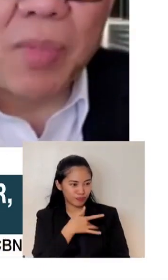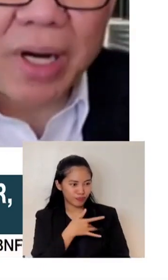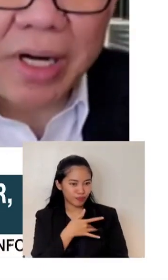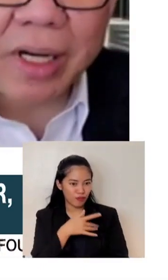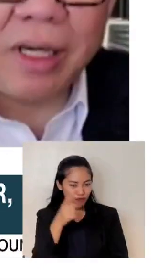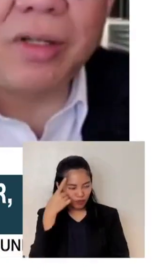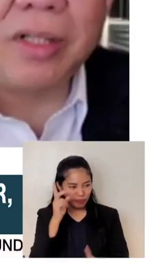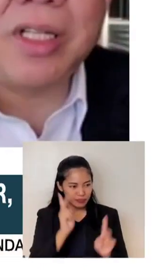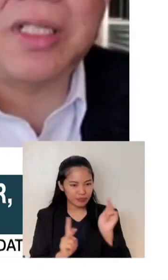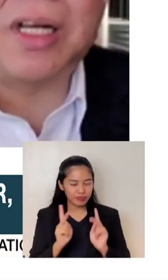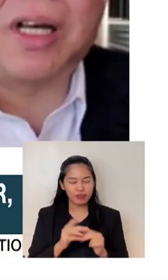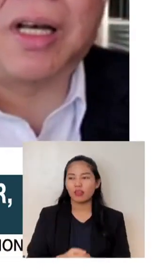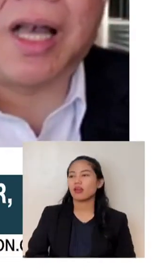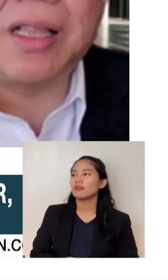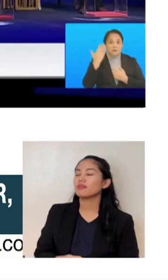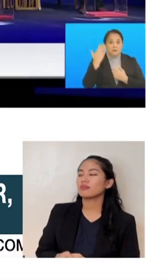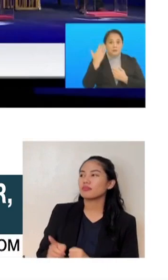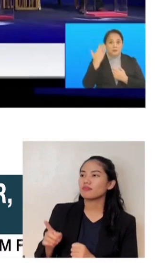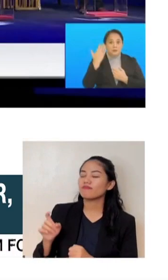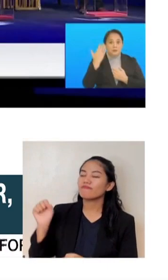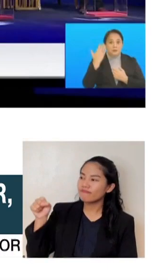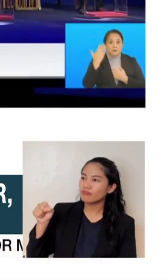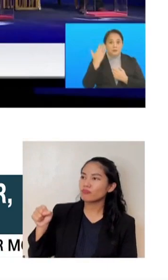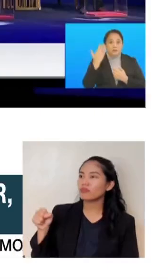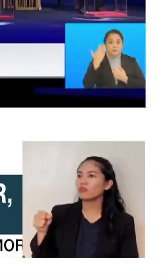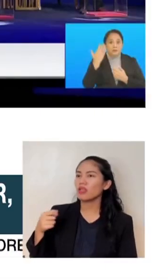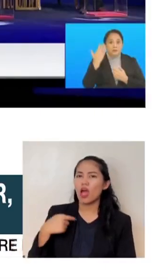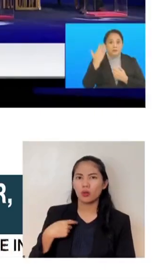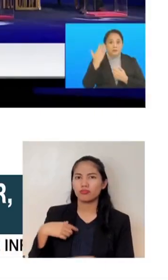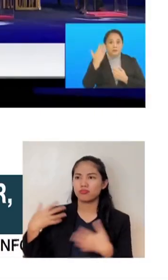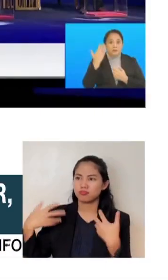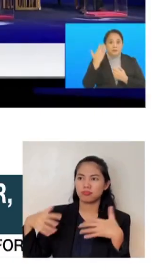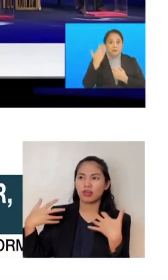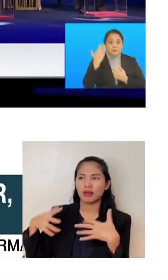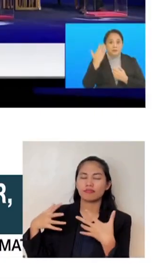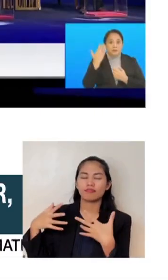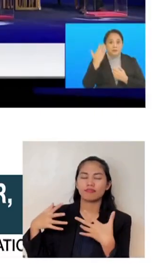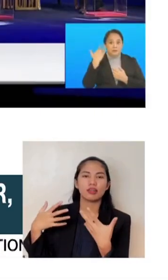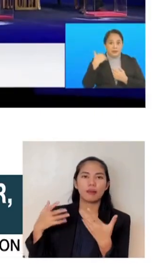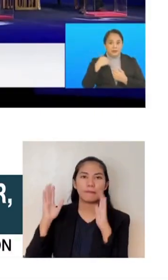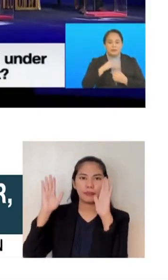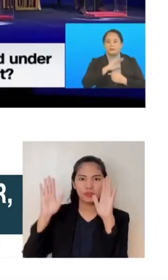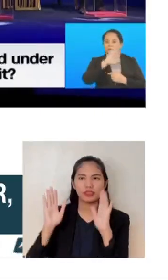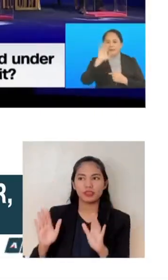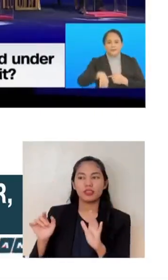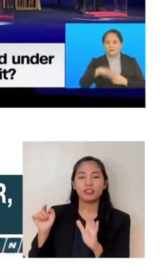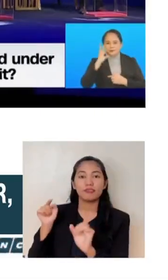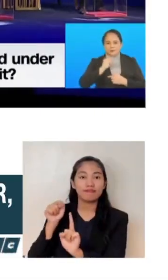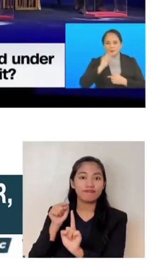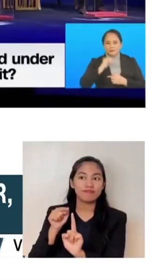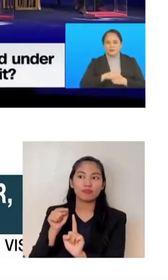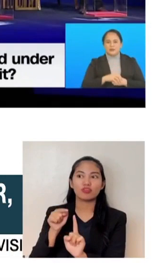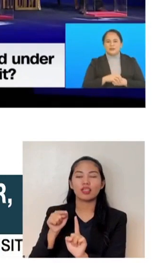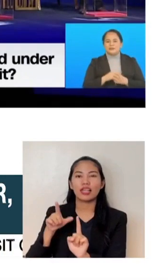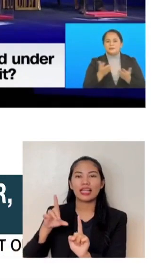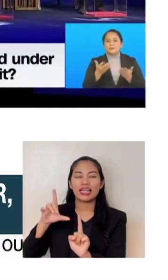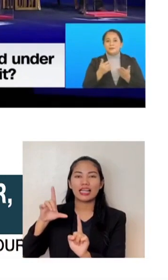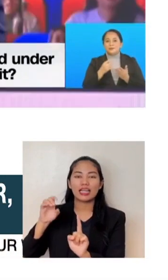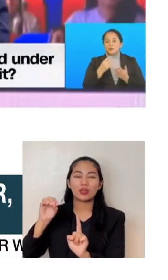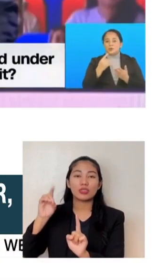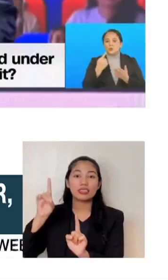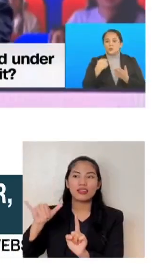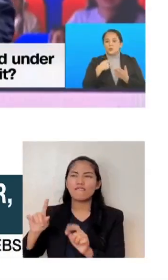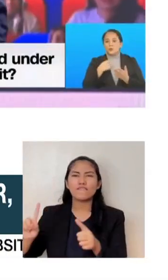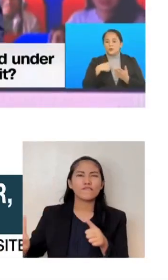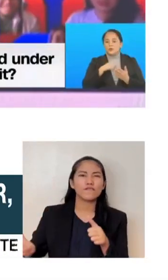admire Kalliodi's candidacy. Why? Because, again, it's a first real socialist. And, you know, we've been hearing the